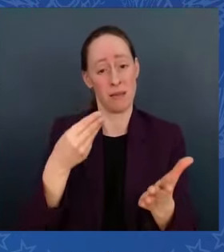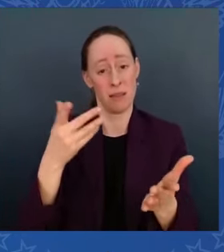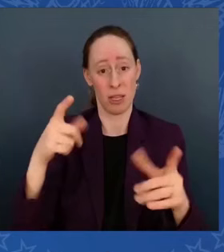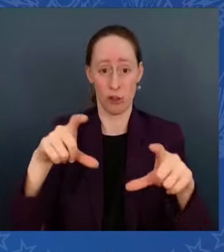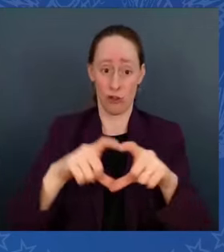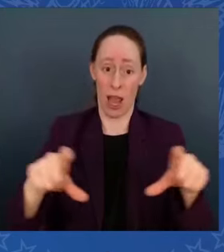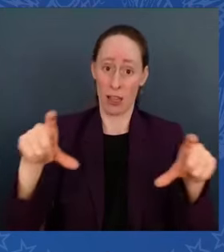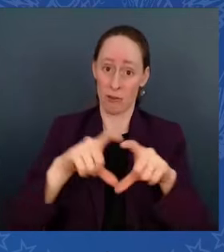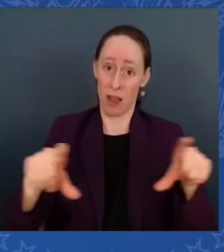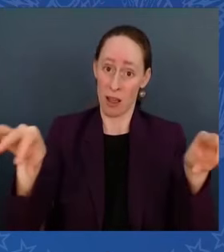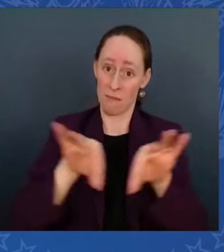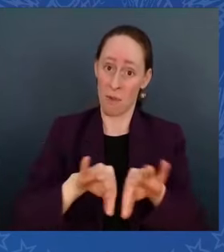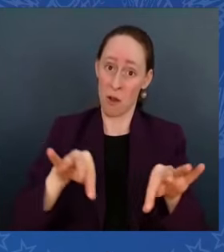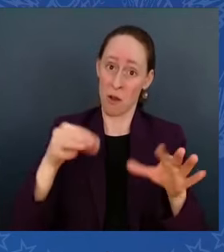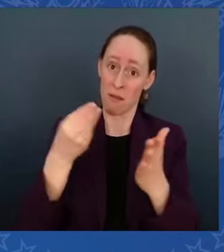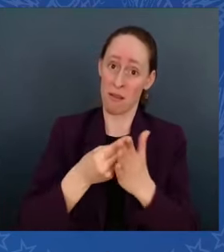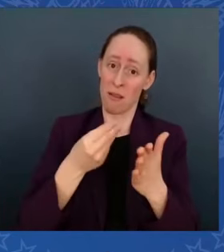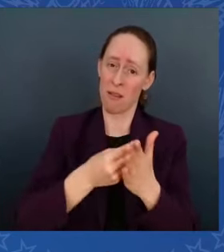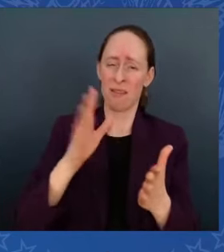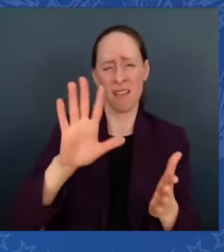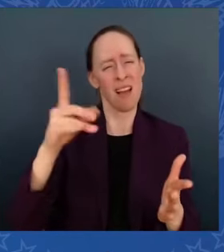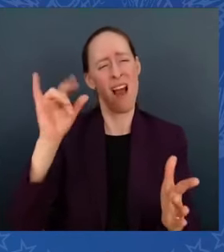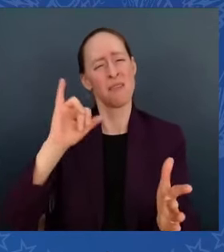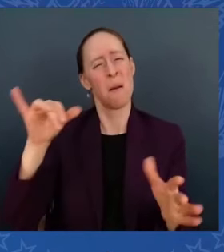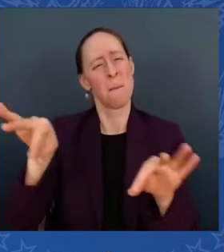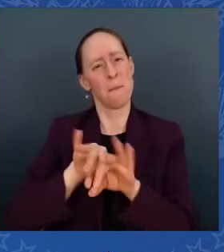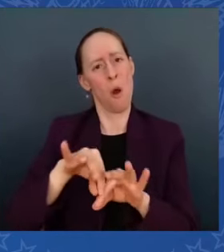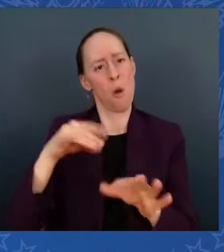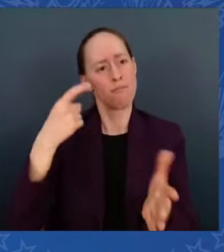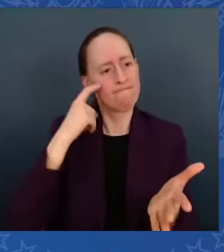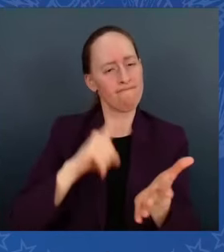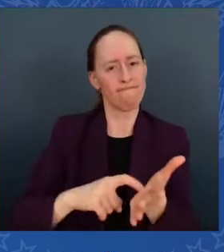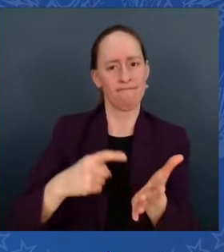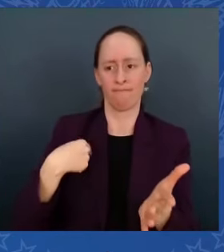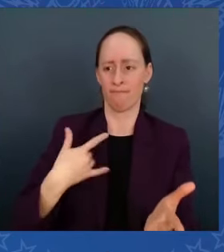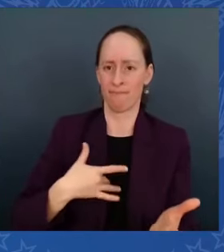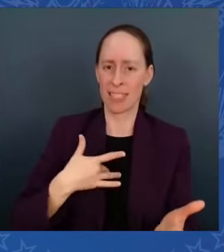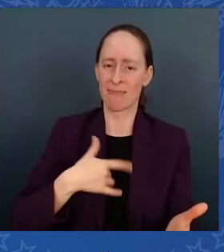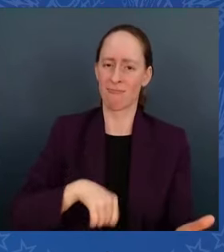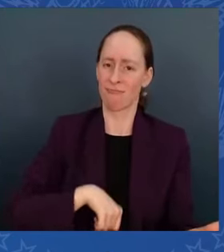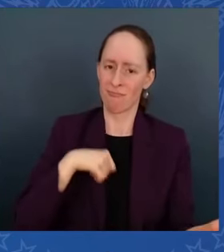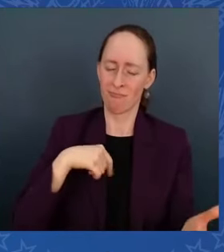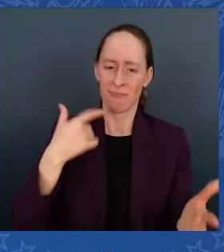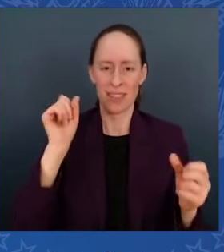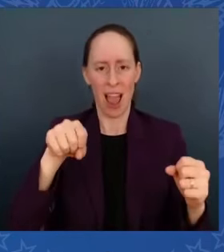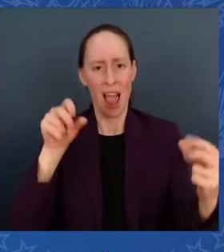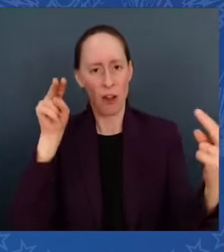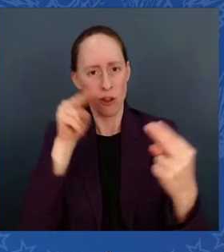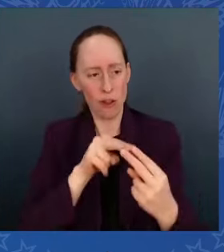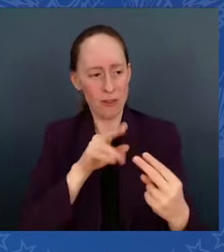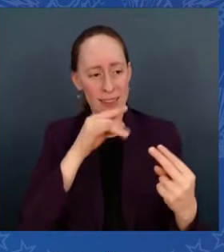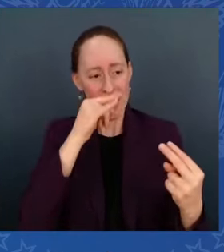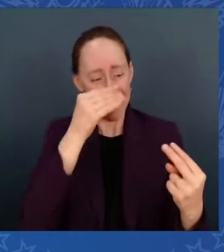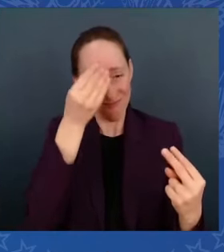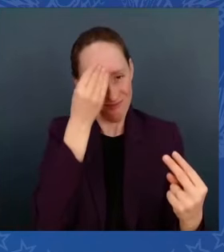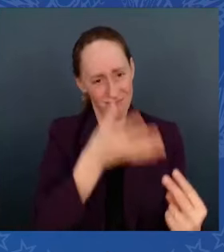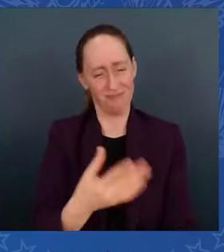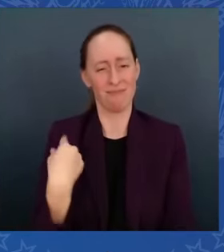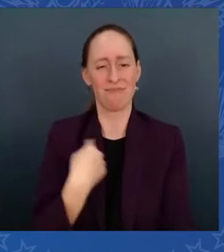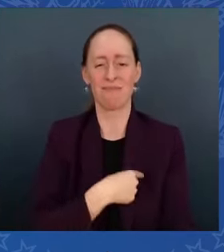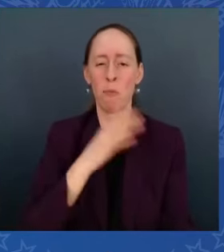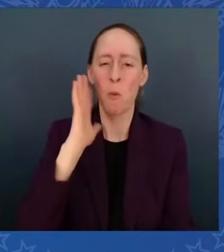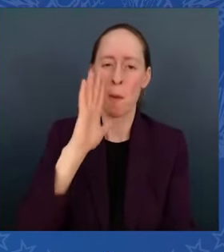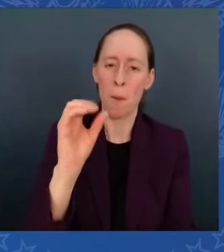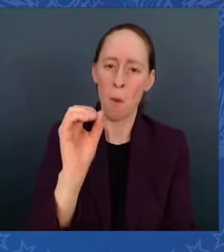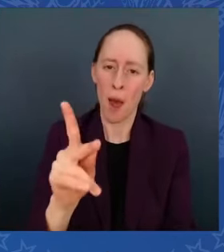being able look a kid in the eye and say, honey, it's going to be okay. And it's about being able to have a little bit left over at the end of the month when everything's